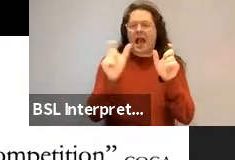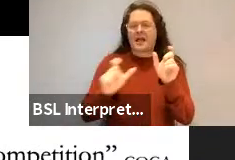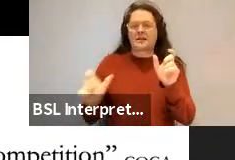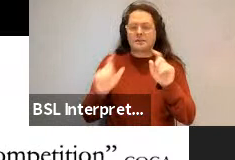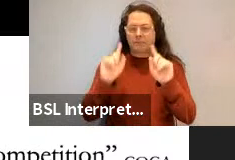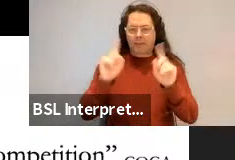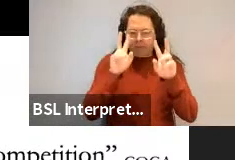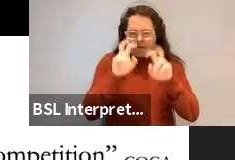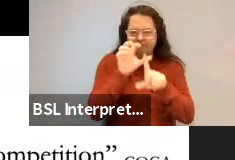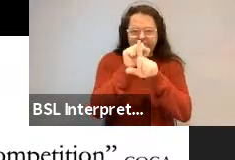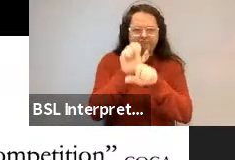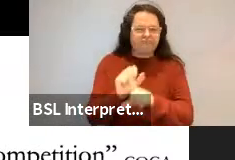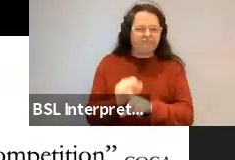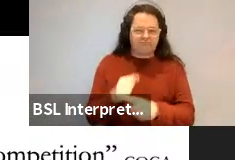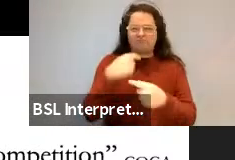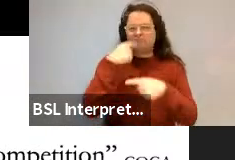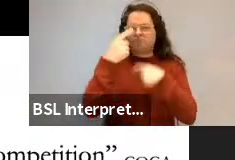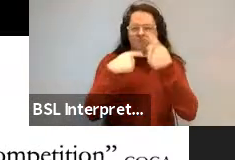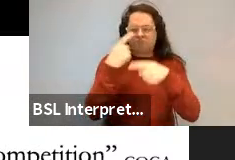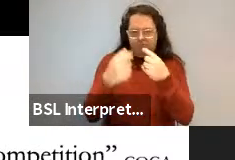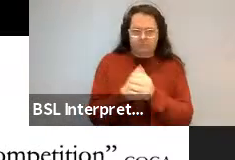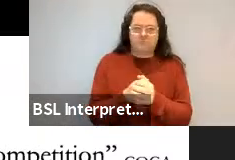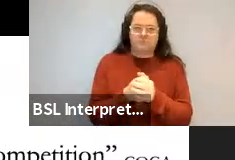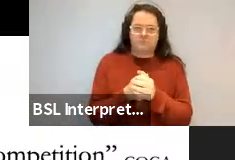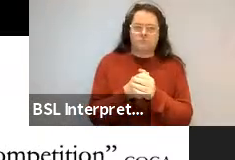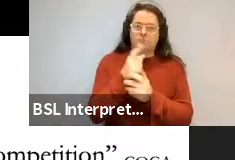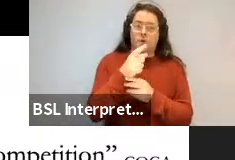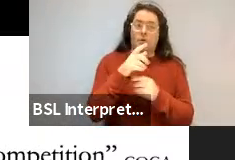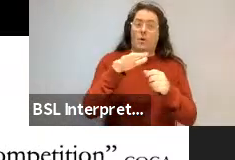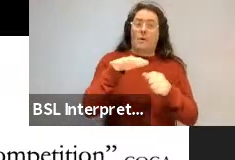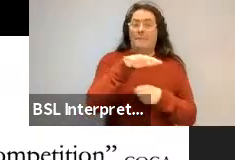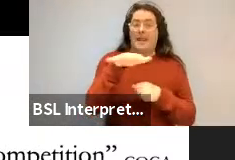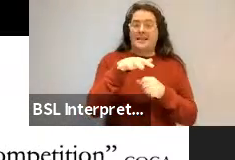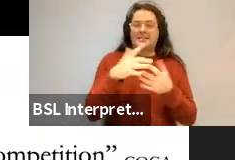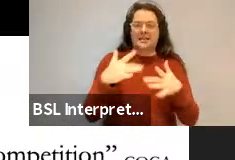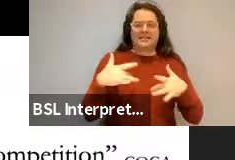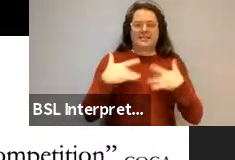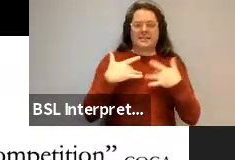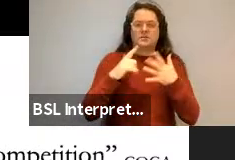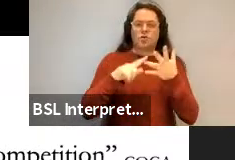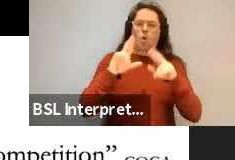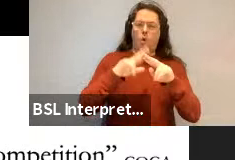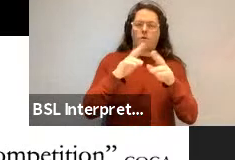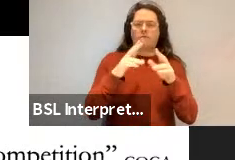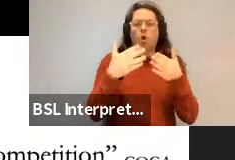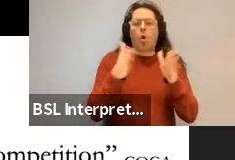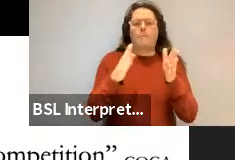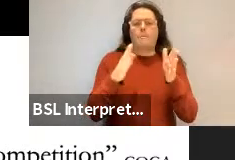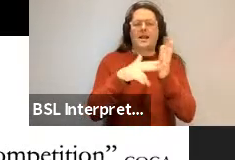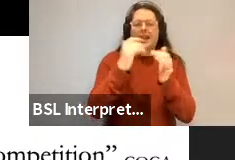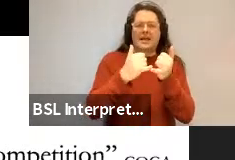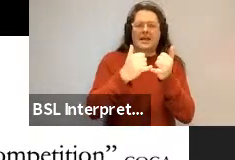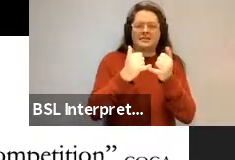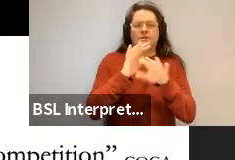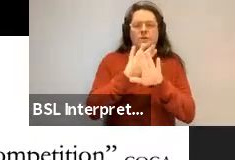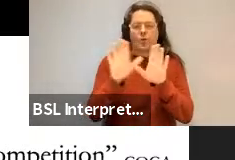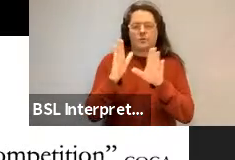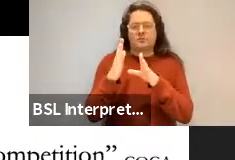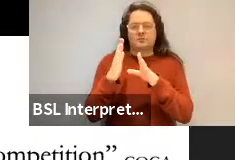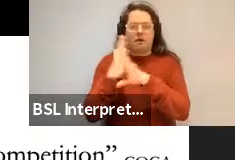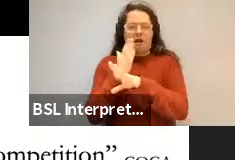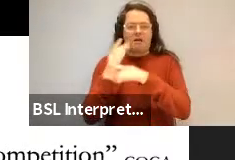so for example, the place had a sense of openness and appreciation rather than one of guardedness and competition.